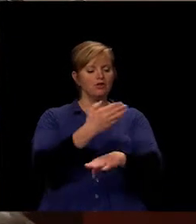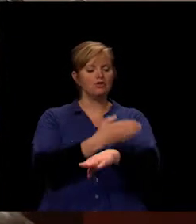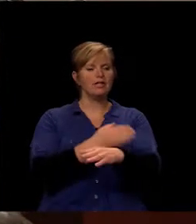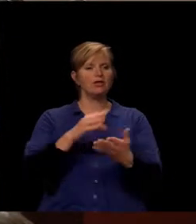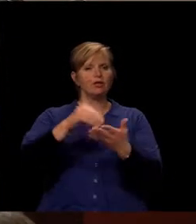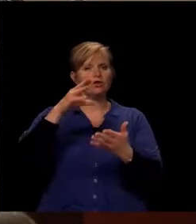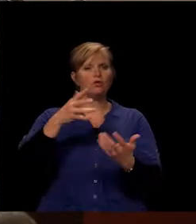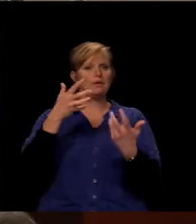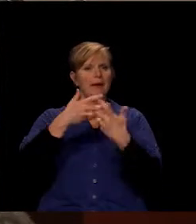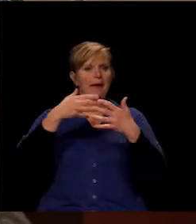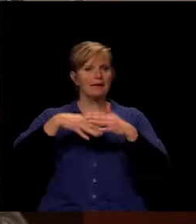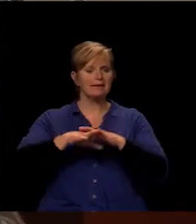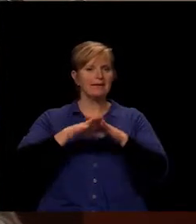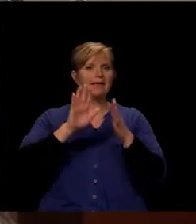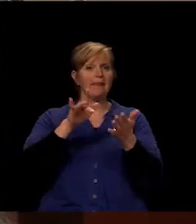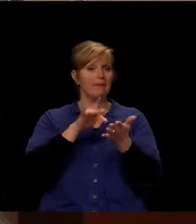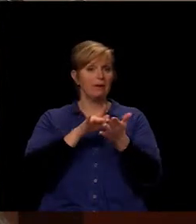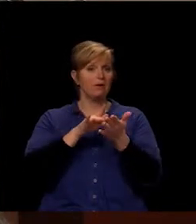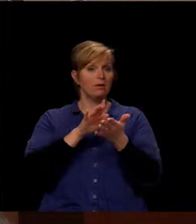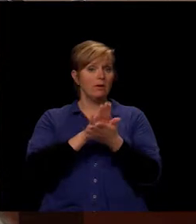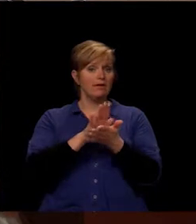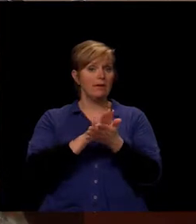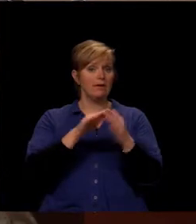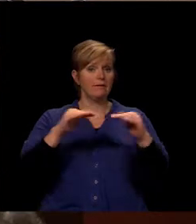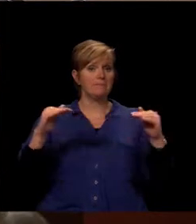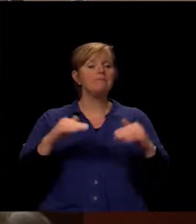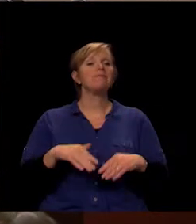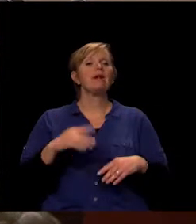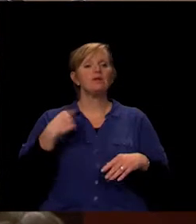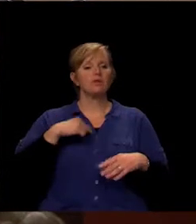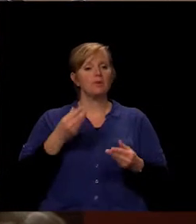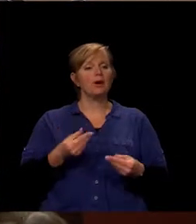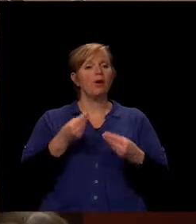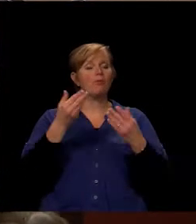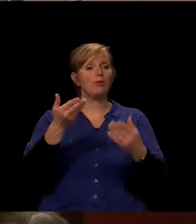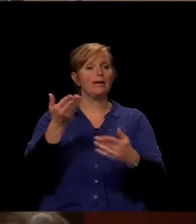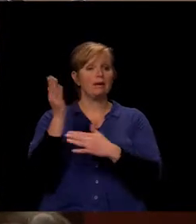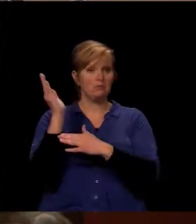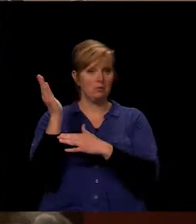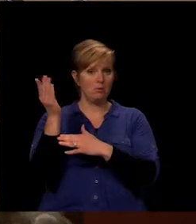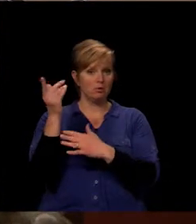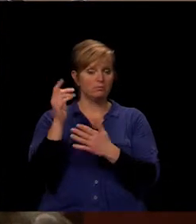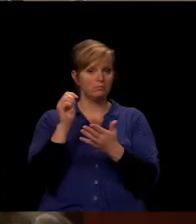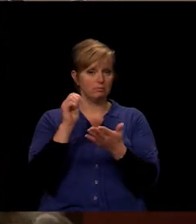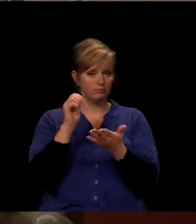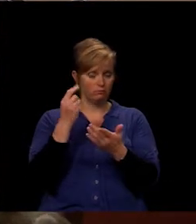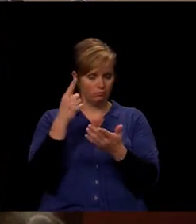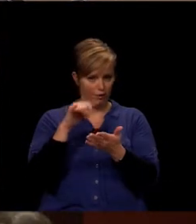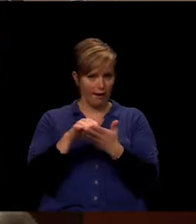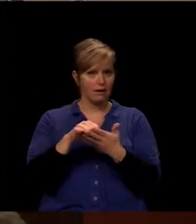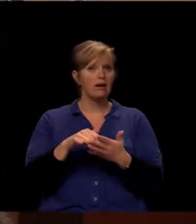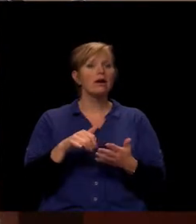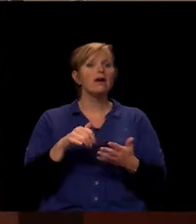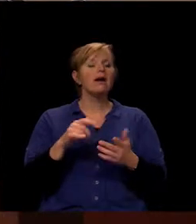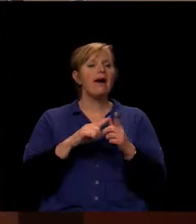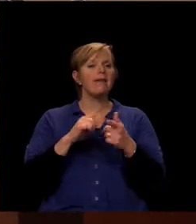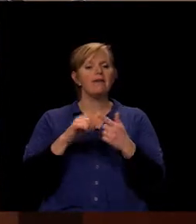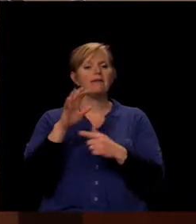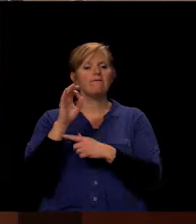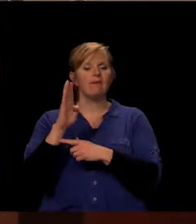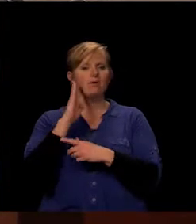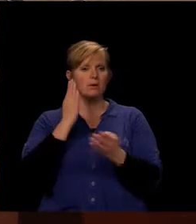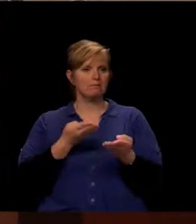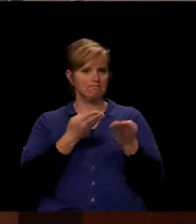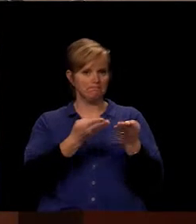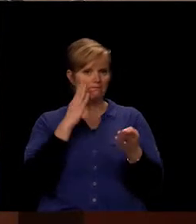here tonight to bring you our proposal on that. We'll be coming back in February for a vote on this. Connie